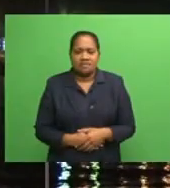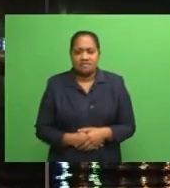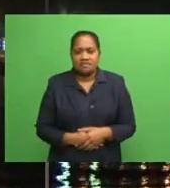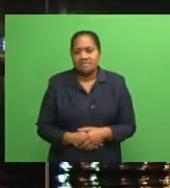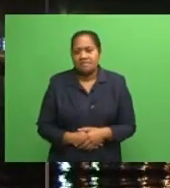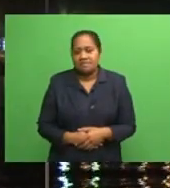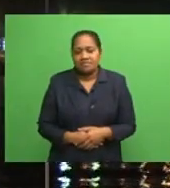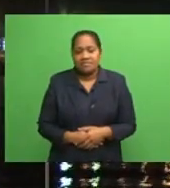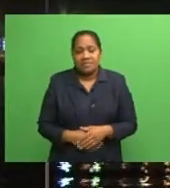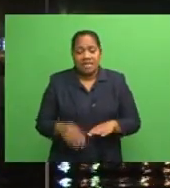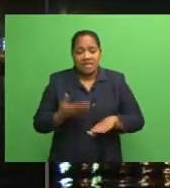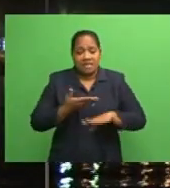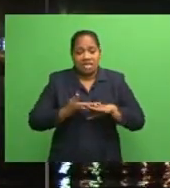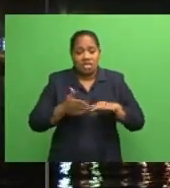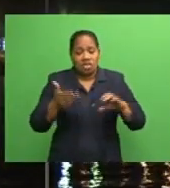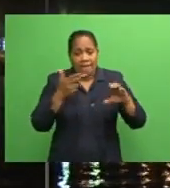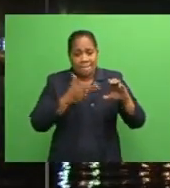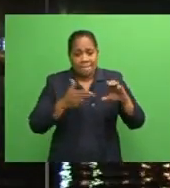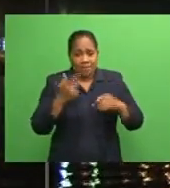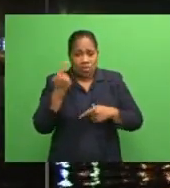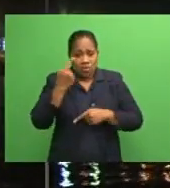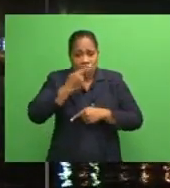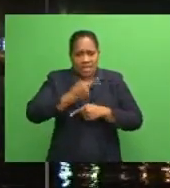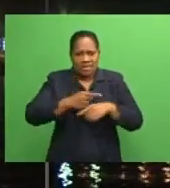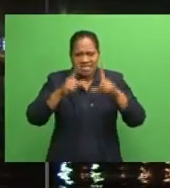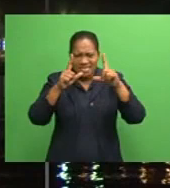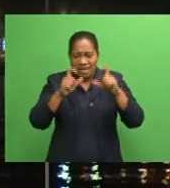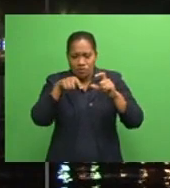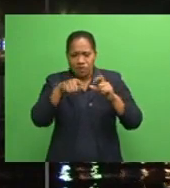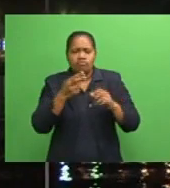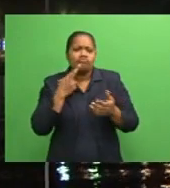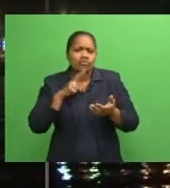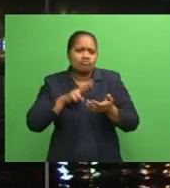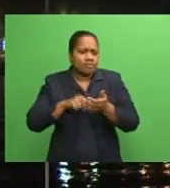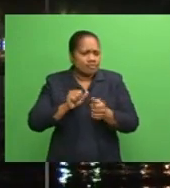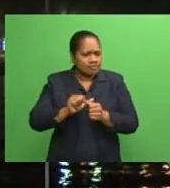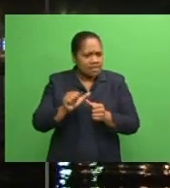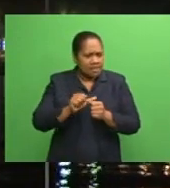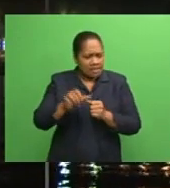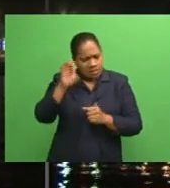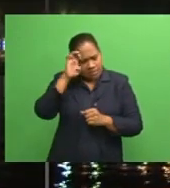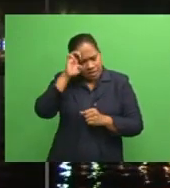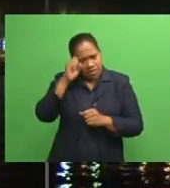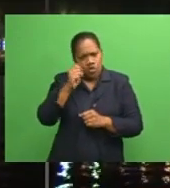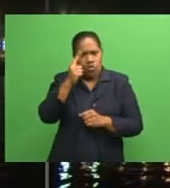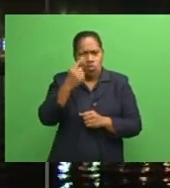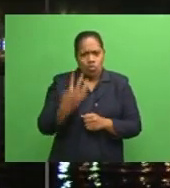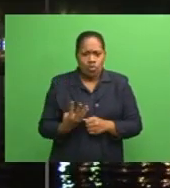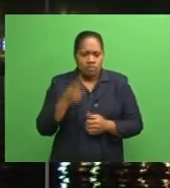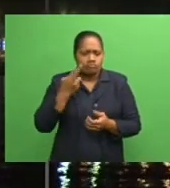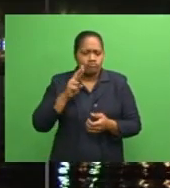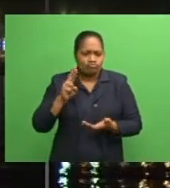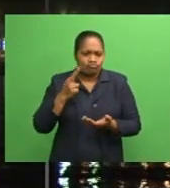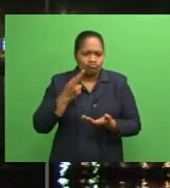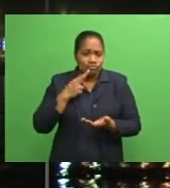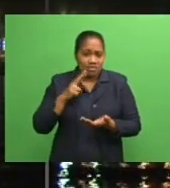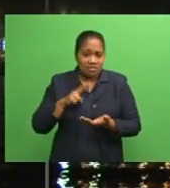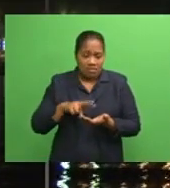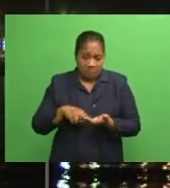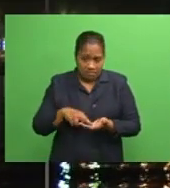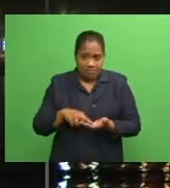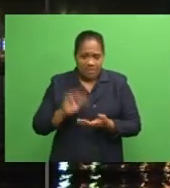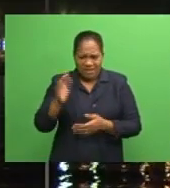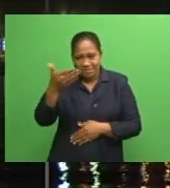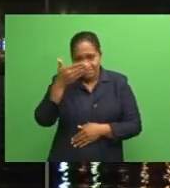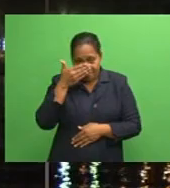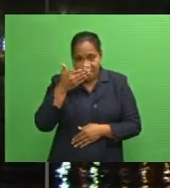In new media tonight, Snapchat has reported better-than-expected quarterly results, but slowing use and revenue growth appears to have